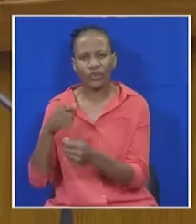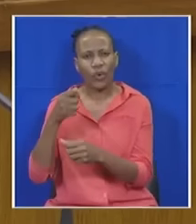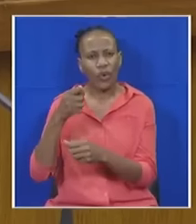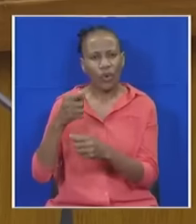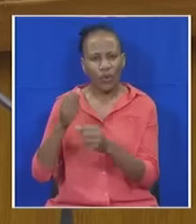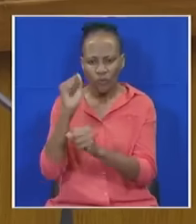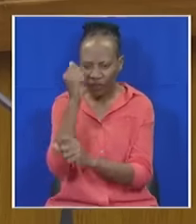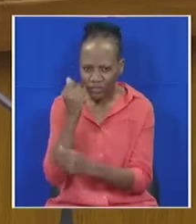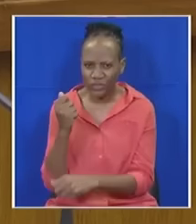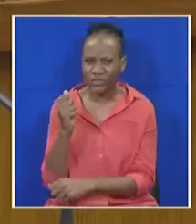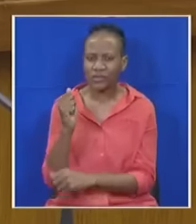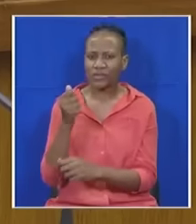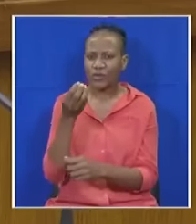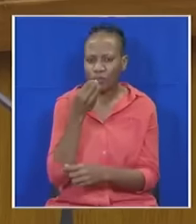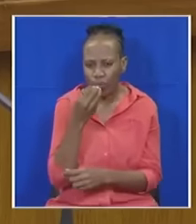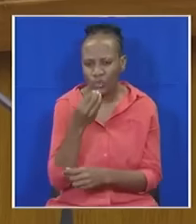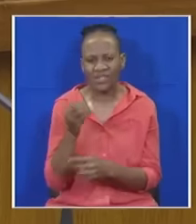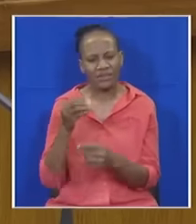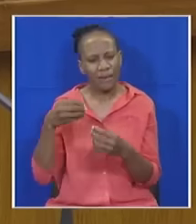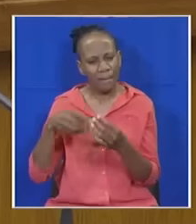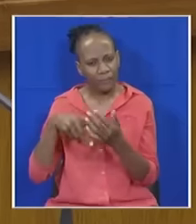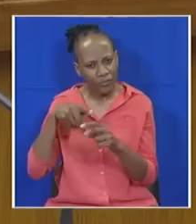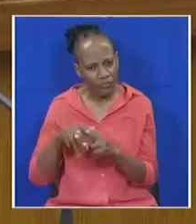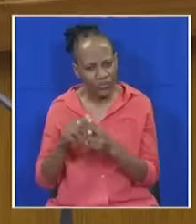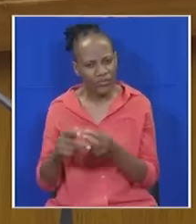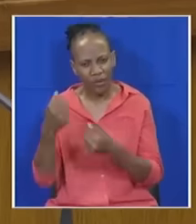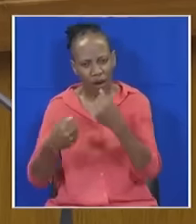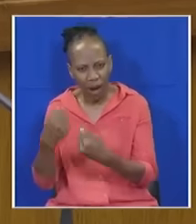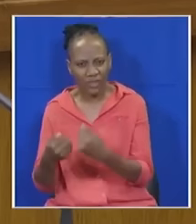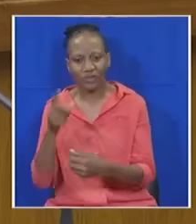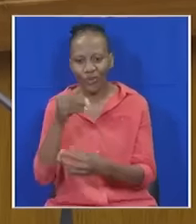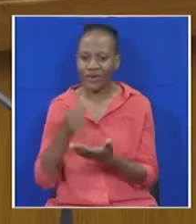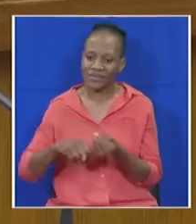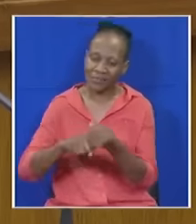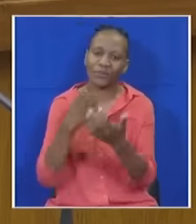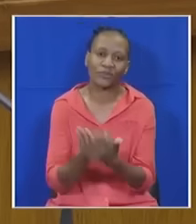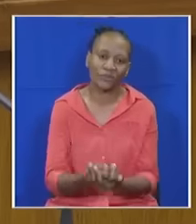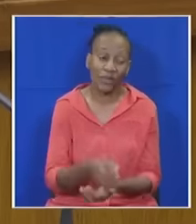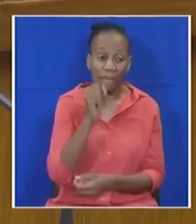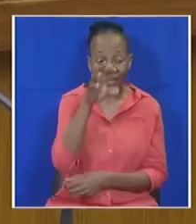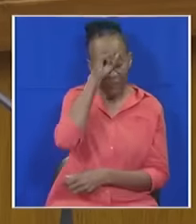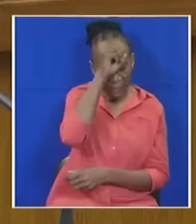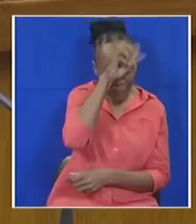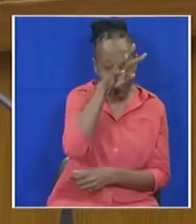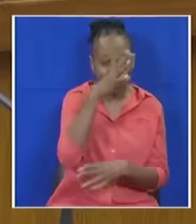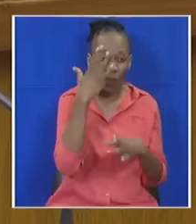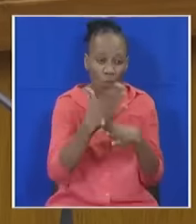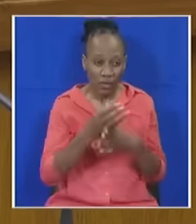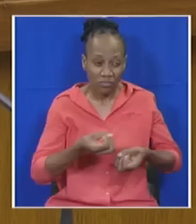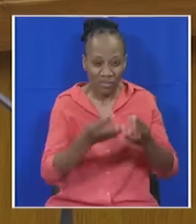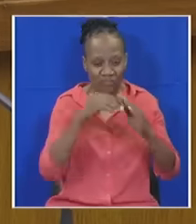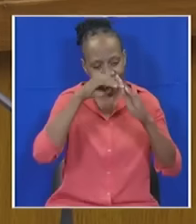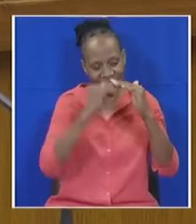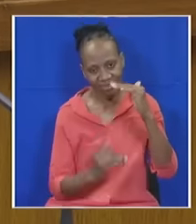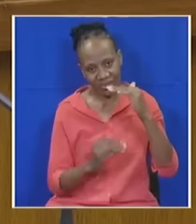petrochemicals, food and beverages, and motor vehicles. Mining and manufacturing employment declined by 80,000